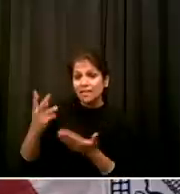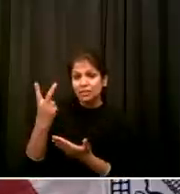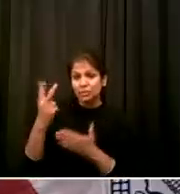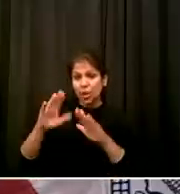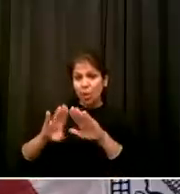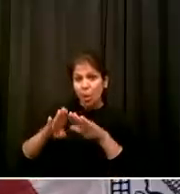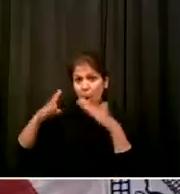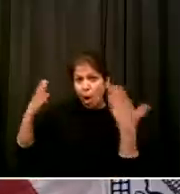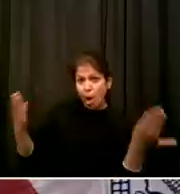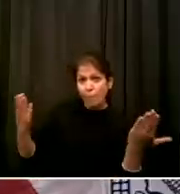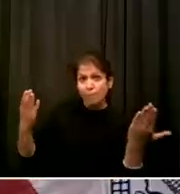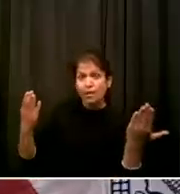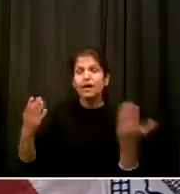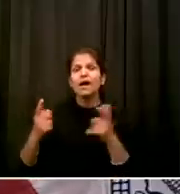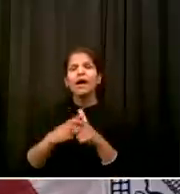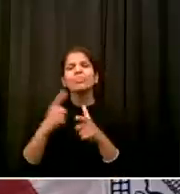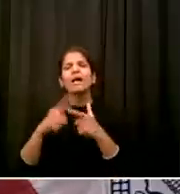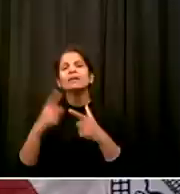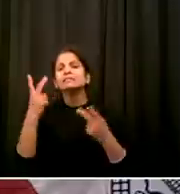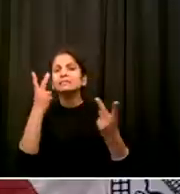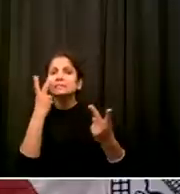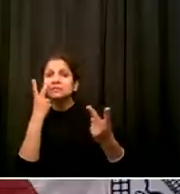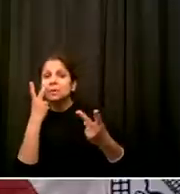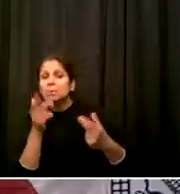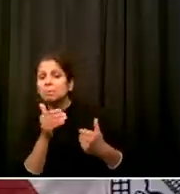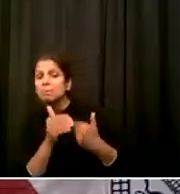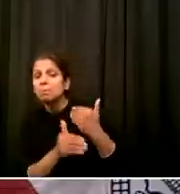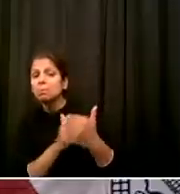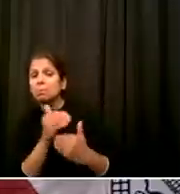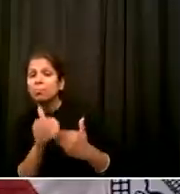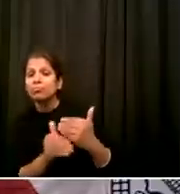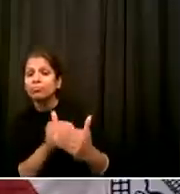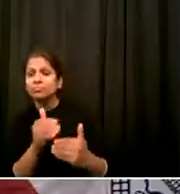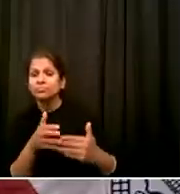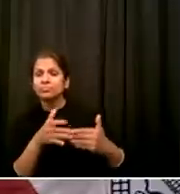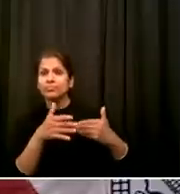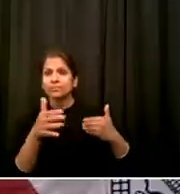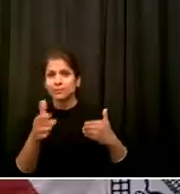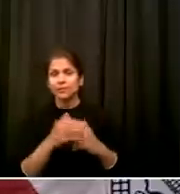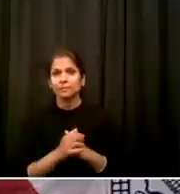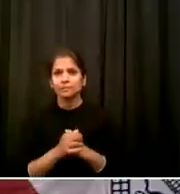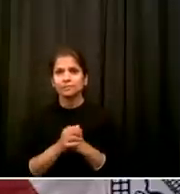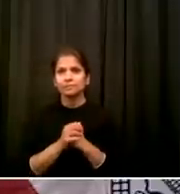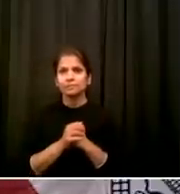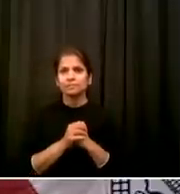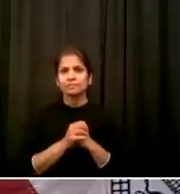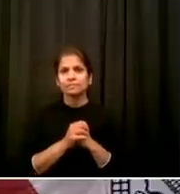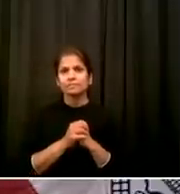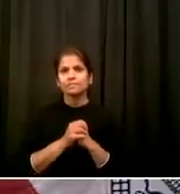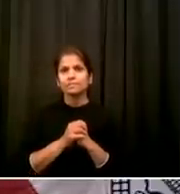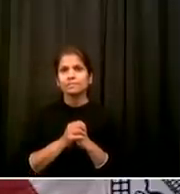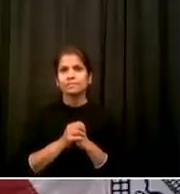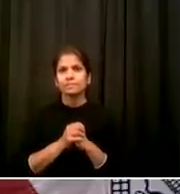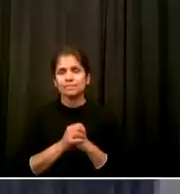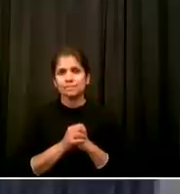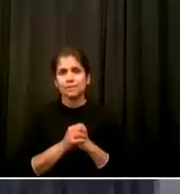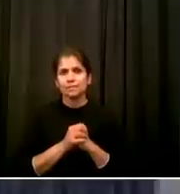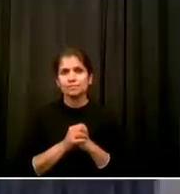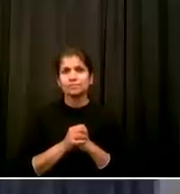decision about all sports facilities in common The next is Erin from Politico